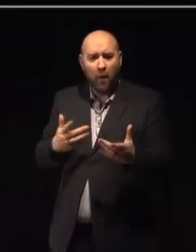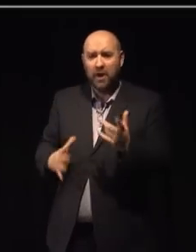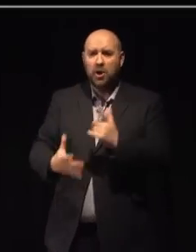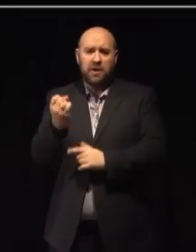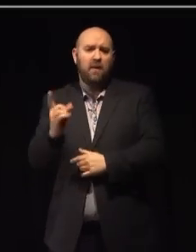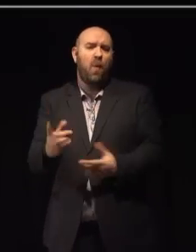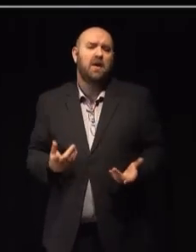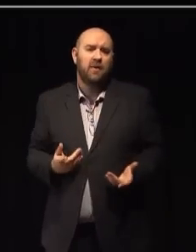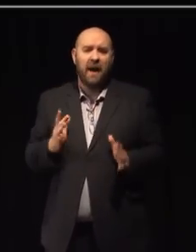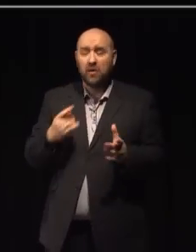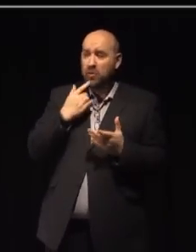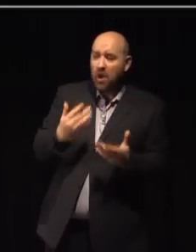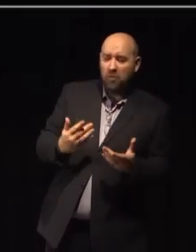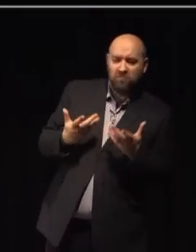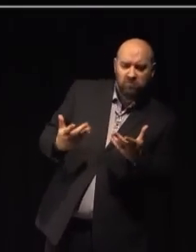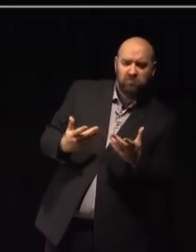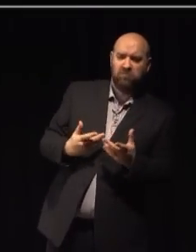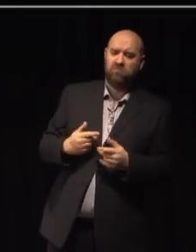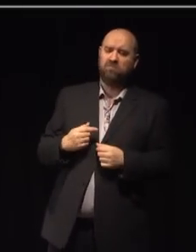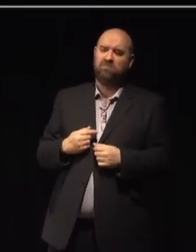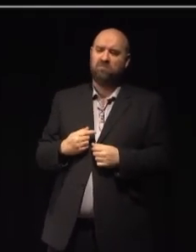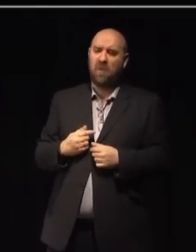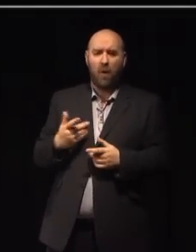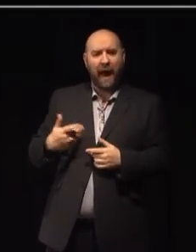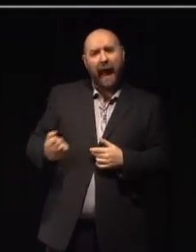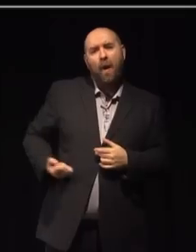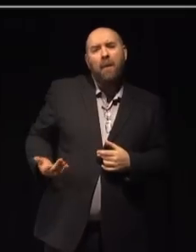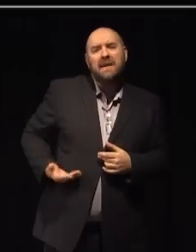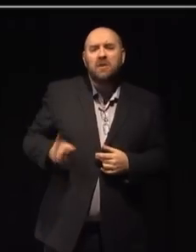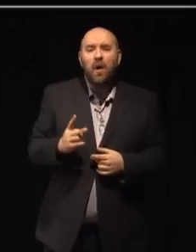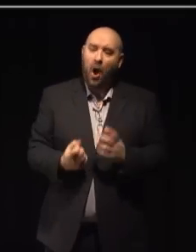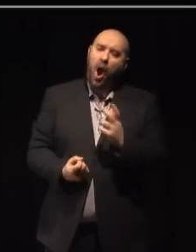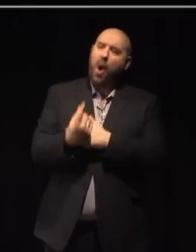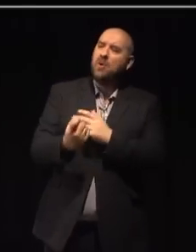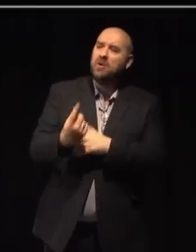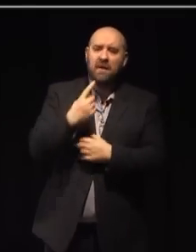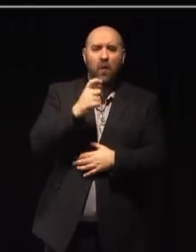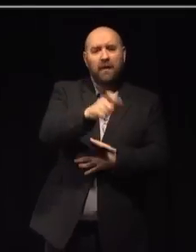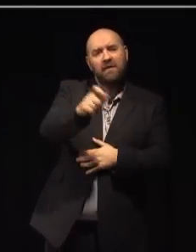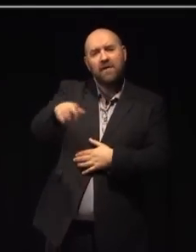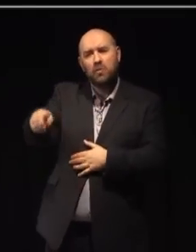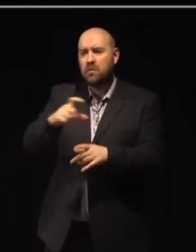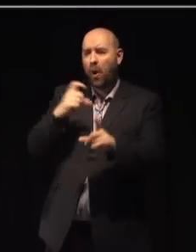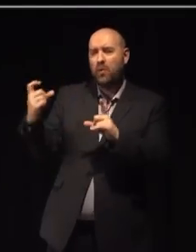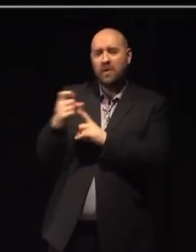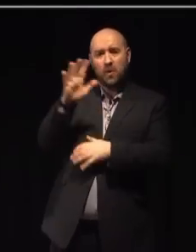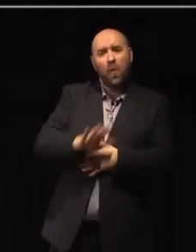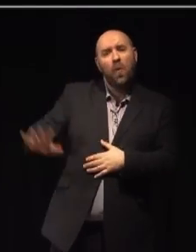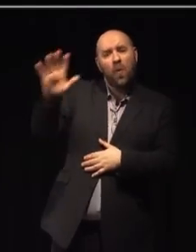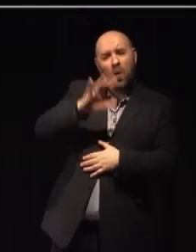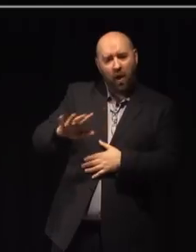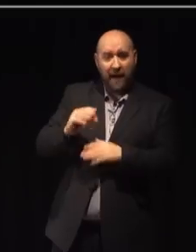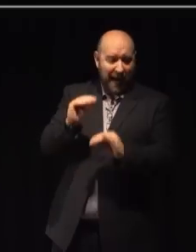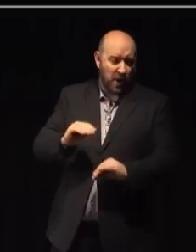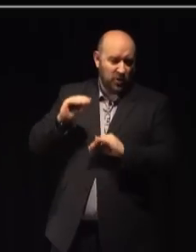upon people how we're in the business of providing opportunity to individuals and communities everywhere, educationally,